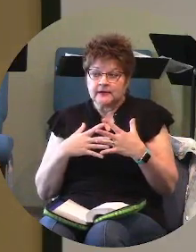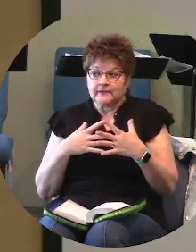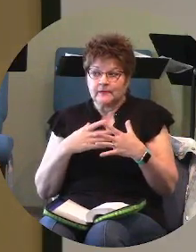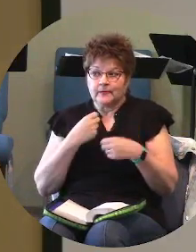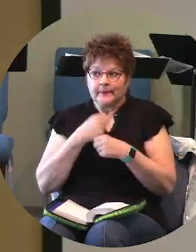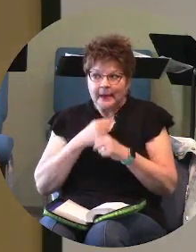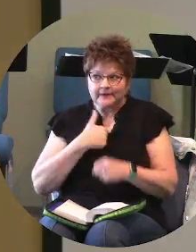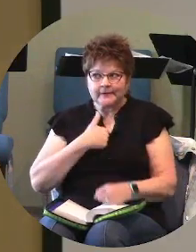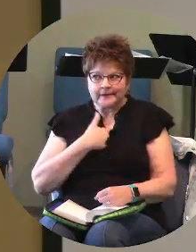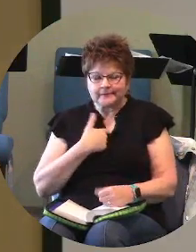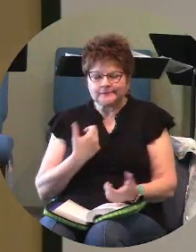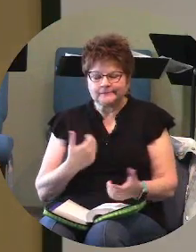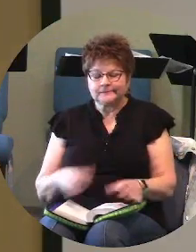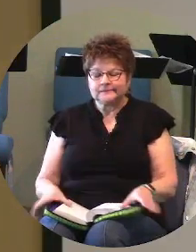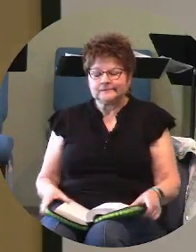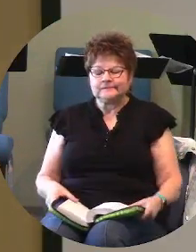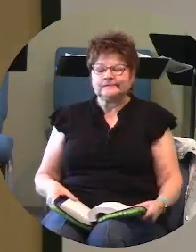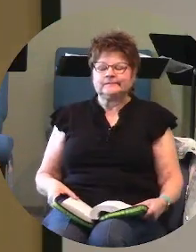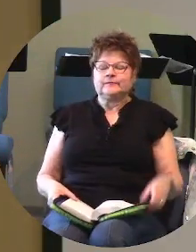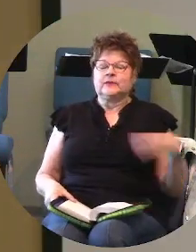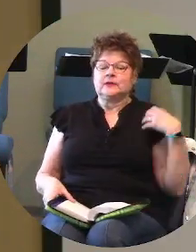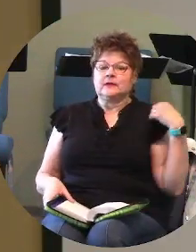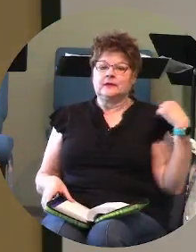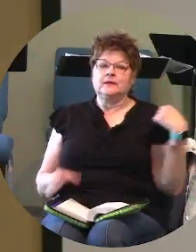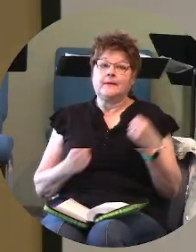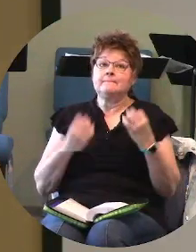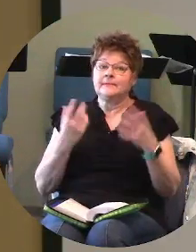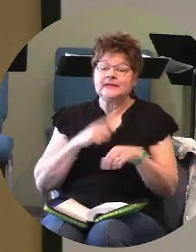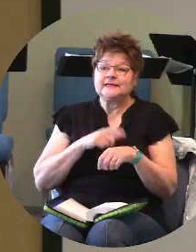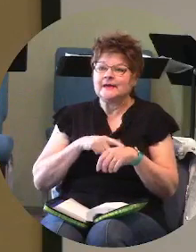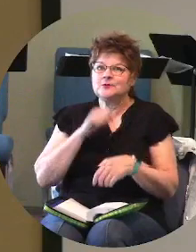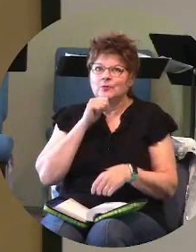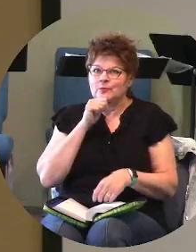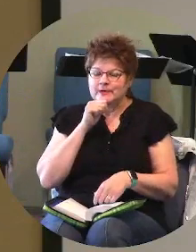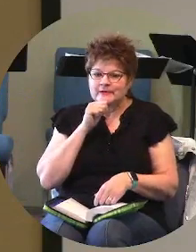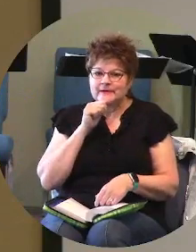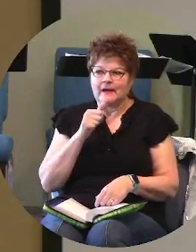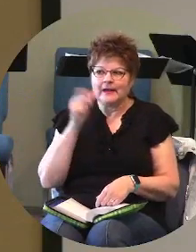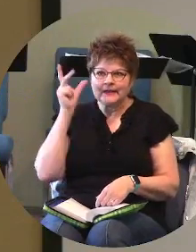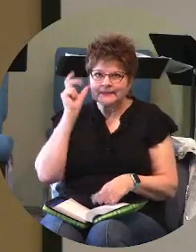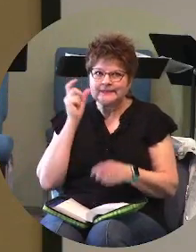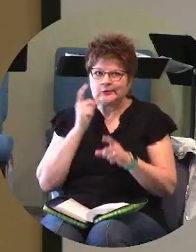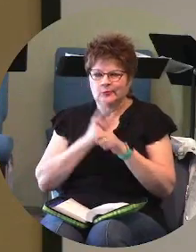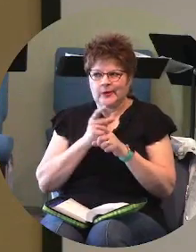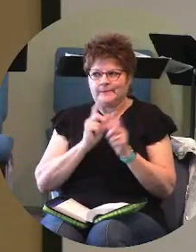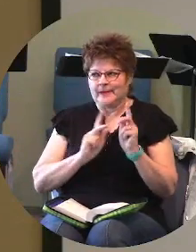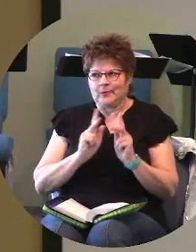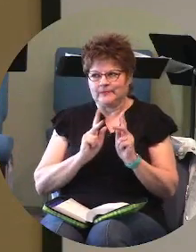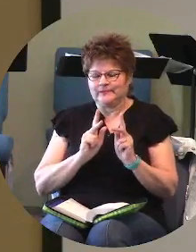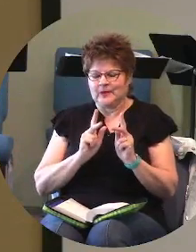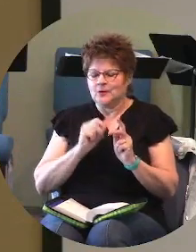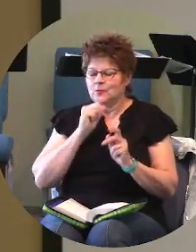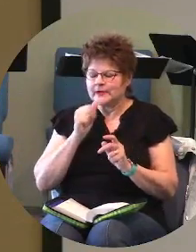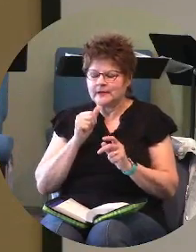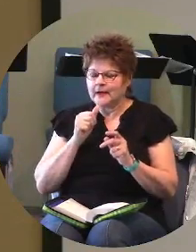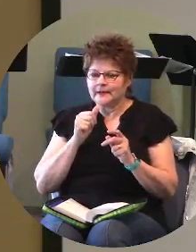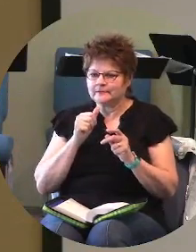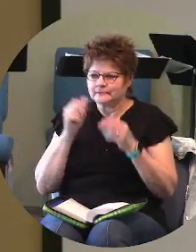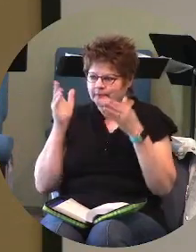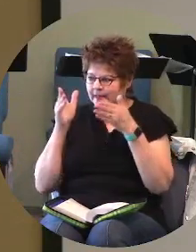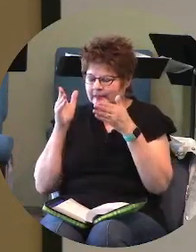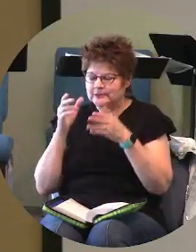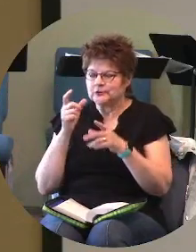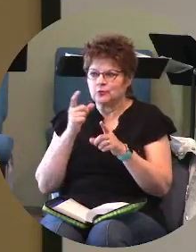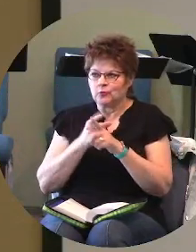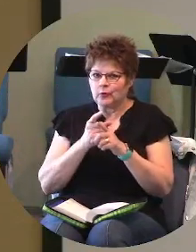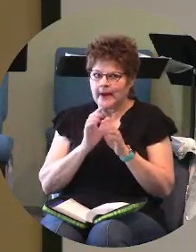and a lot of times we simply don't listen to the right people we don't listen to the right book